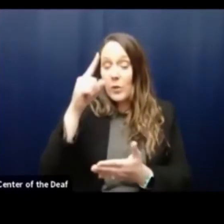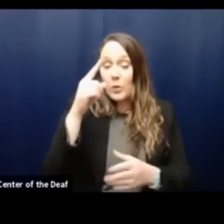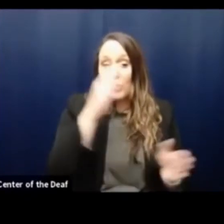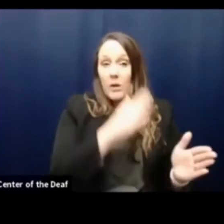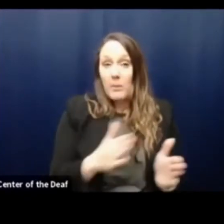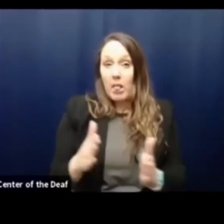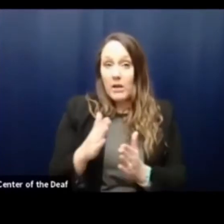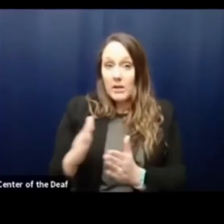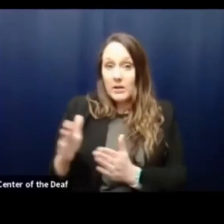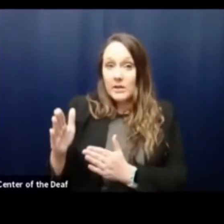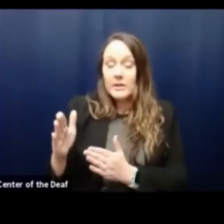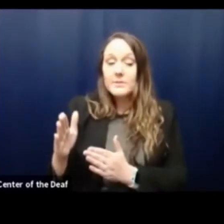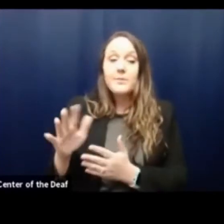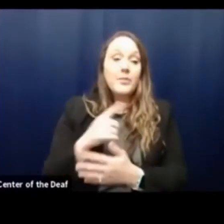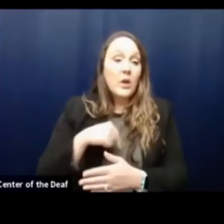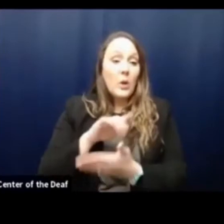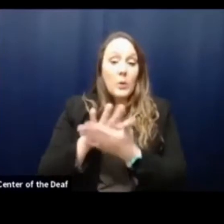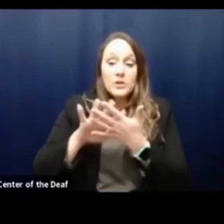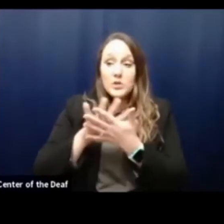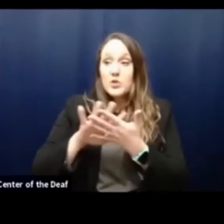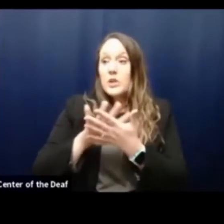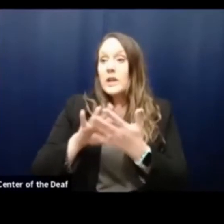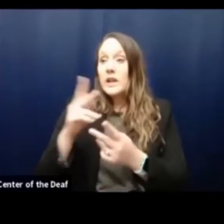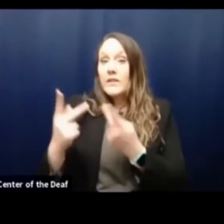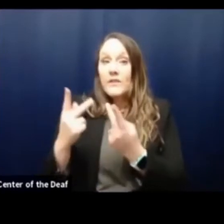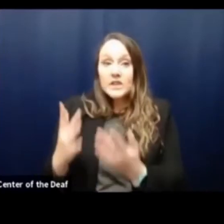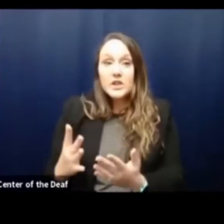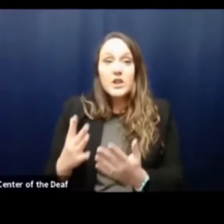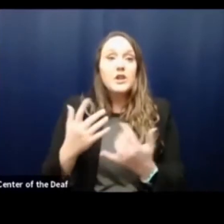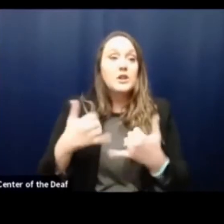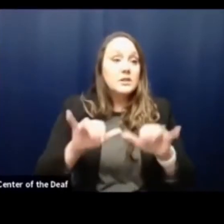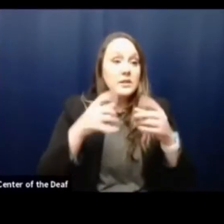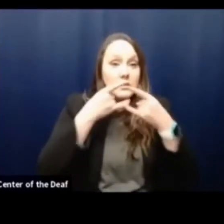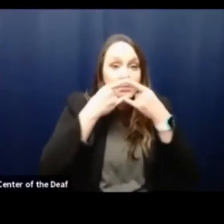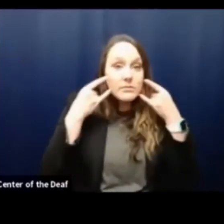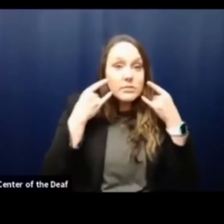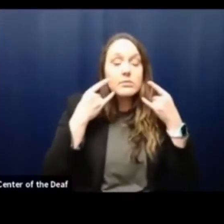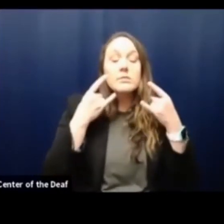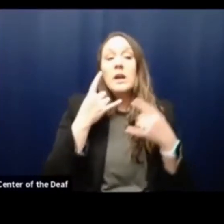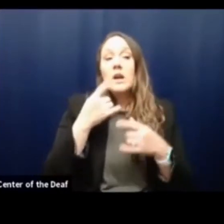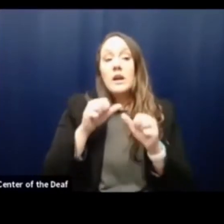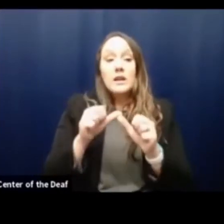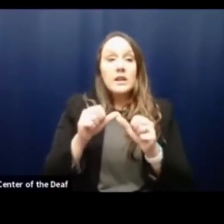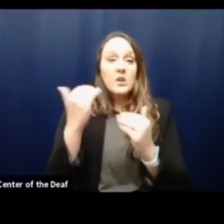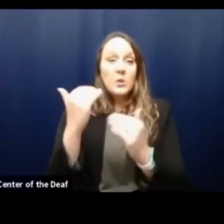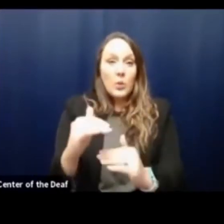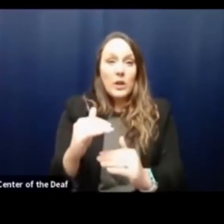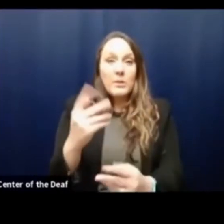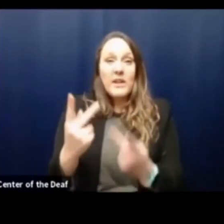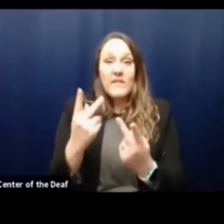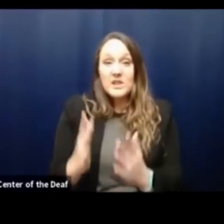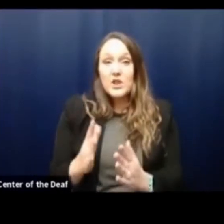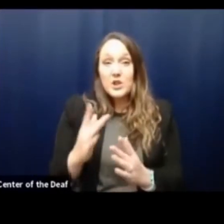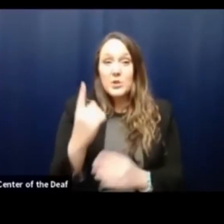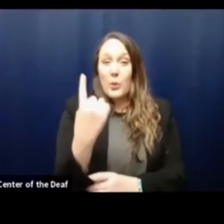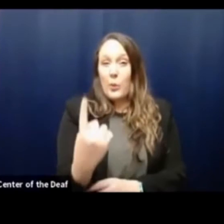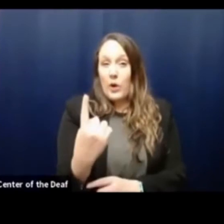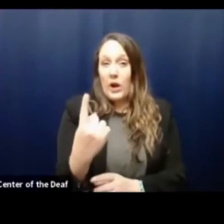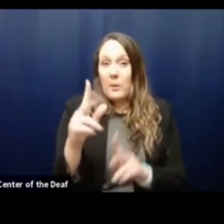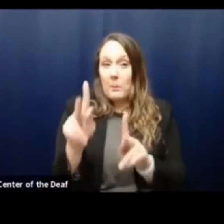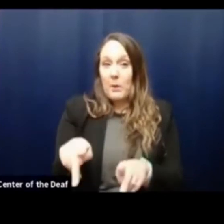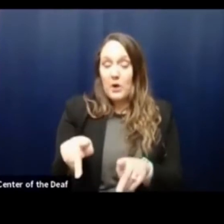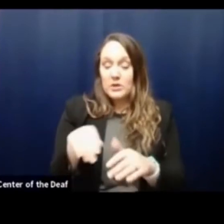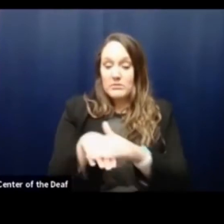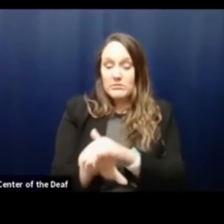We're screening visitors and team members. We're still wearing face coverings. We continue to restrict our visitation to one visitor to limit foot traffic